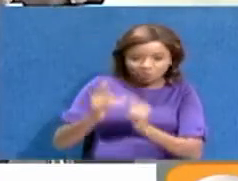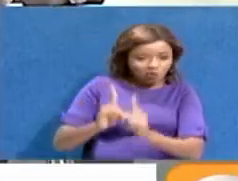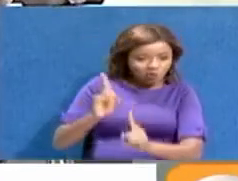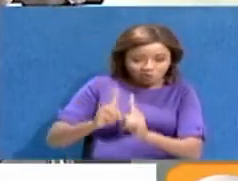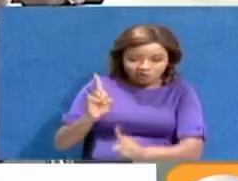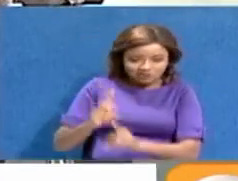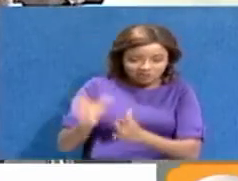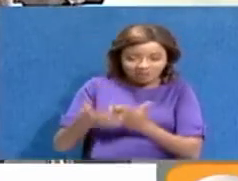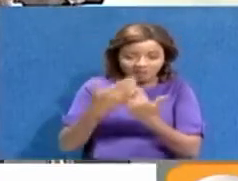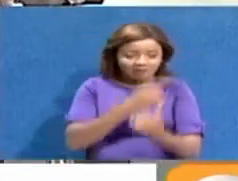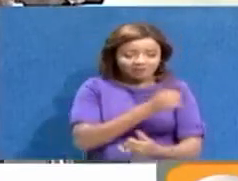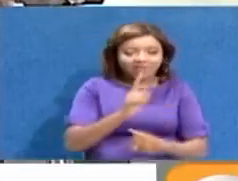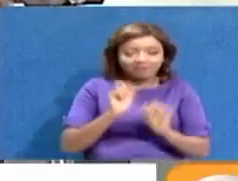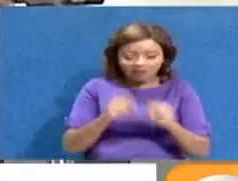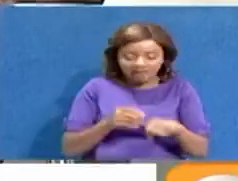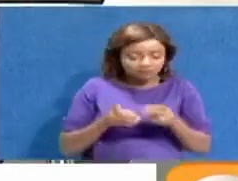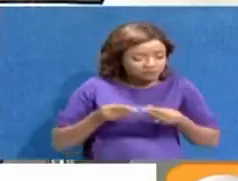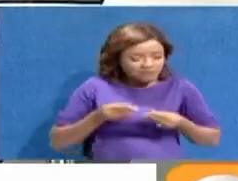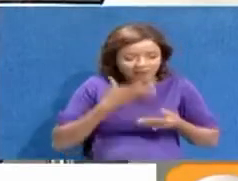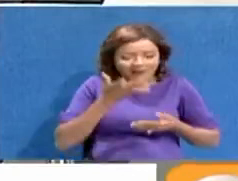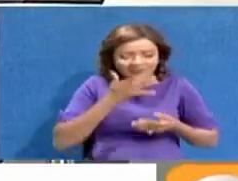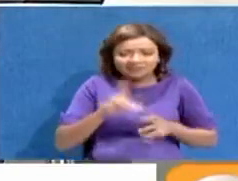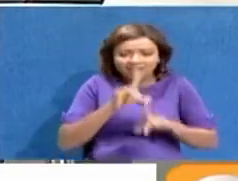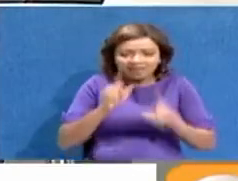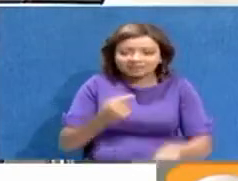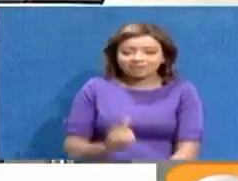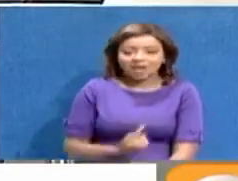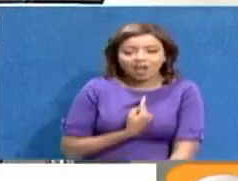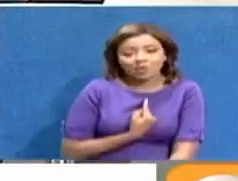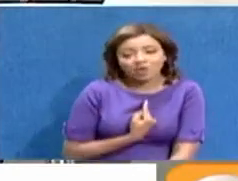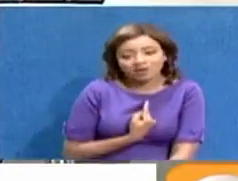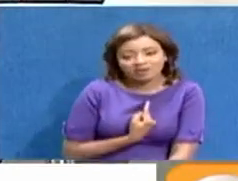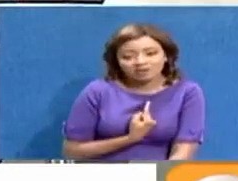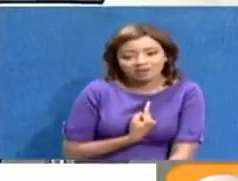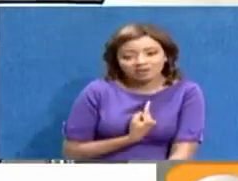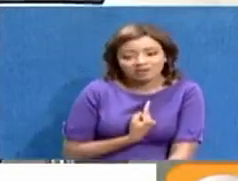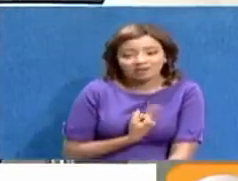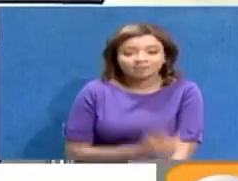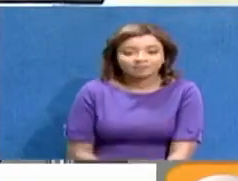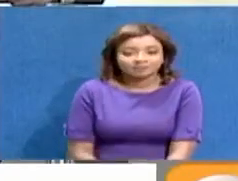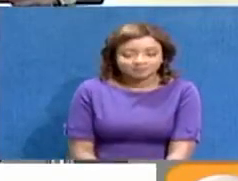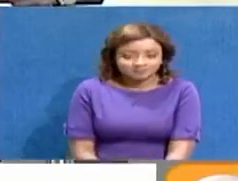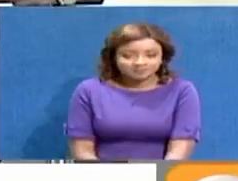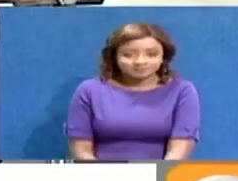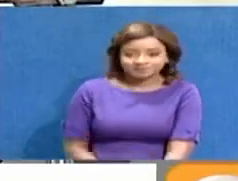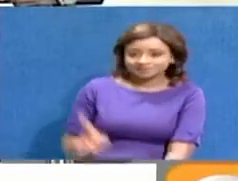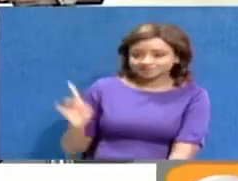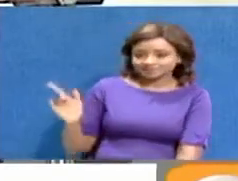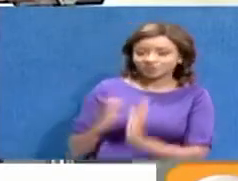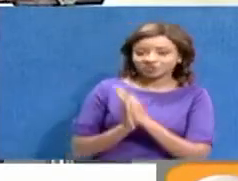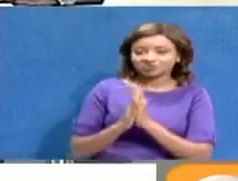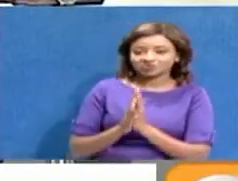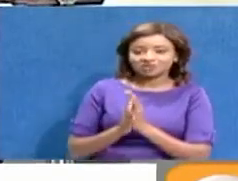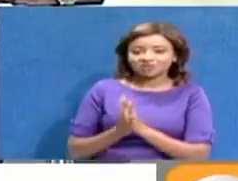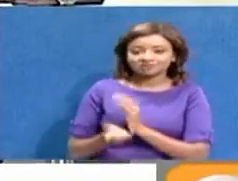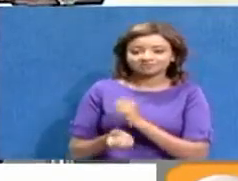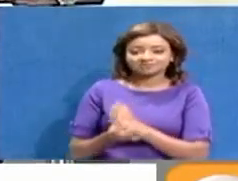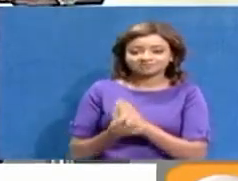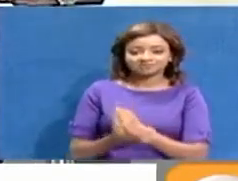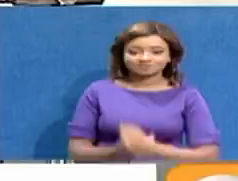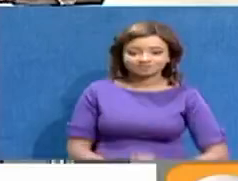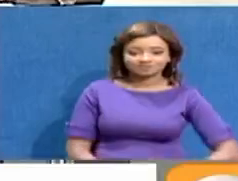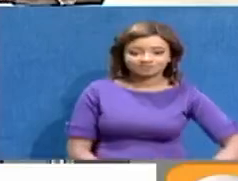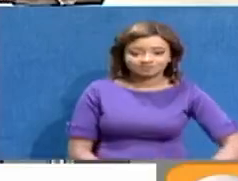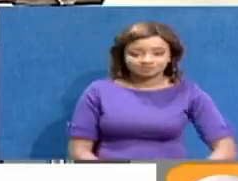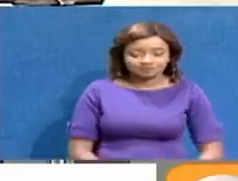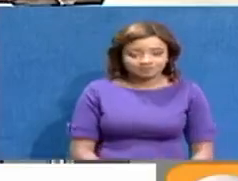Orbit Reader 20, could make exams less stressful for the visually impaired. This is a story that was produced by Agnes